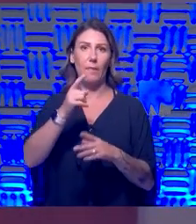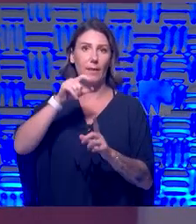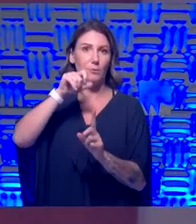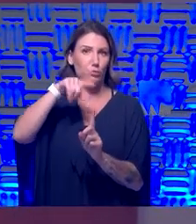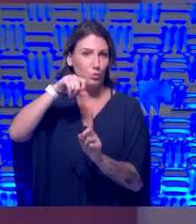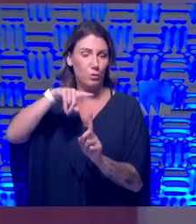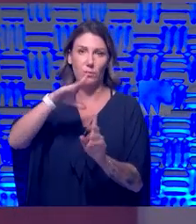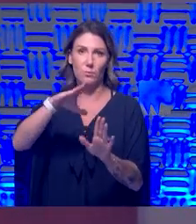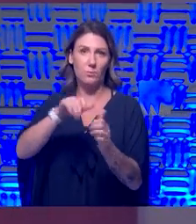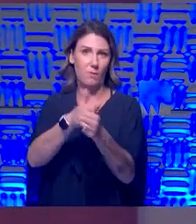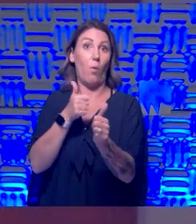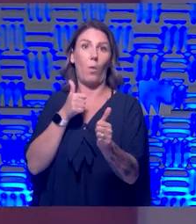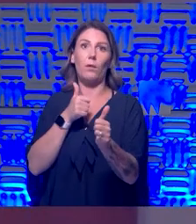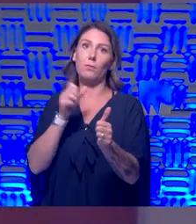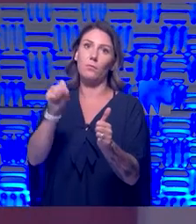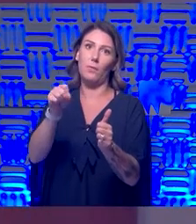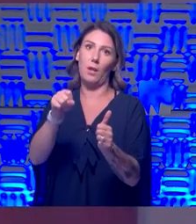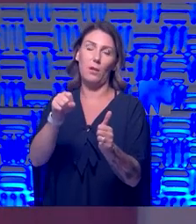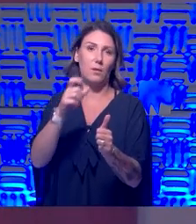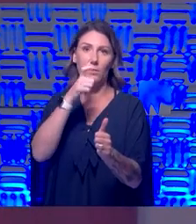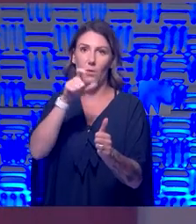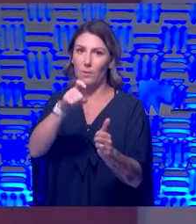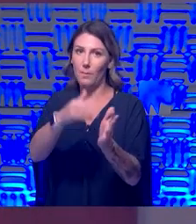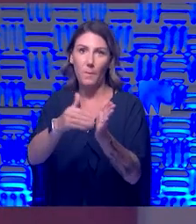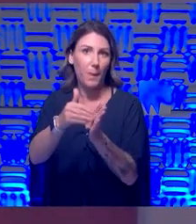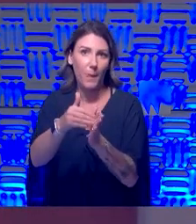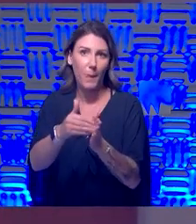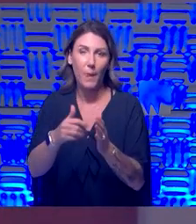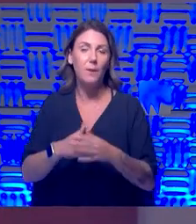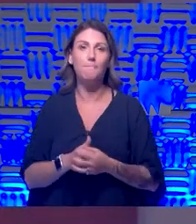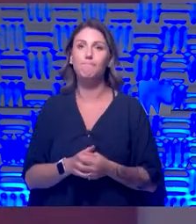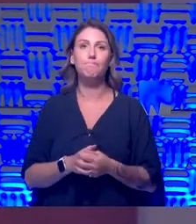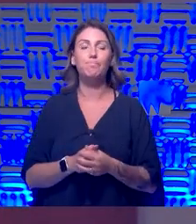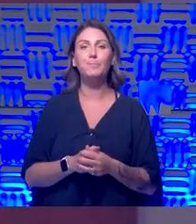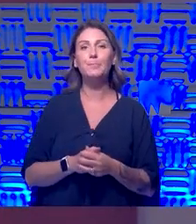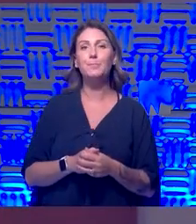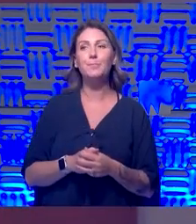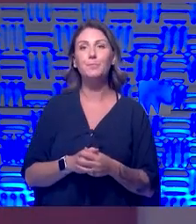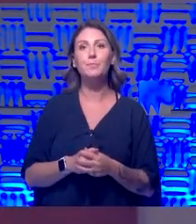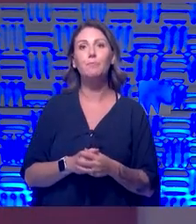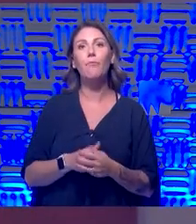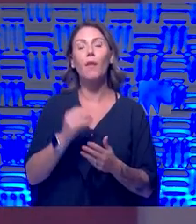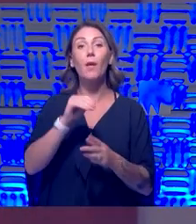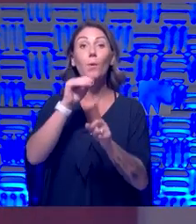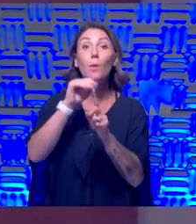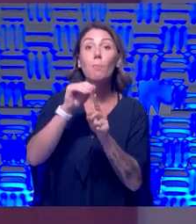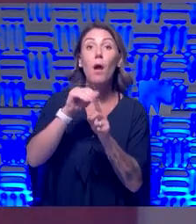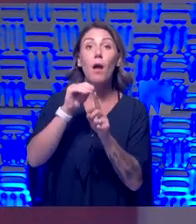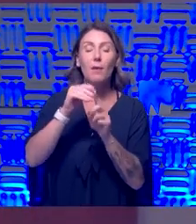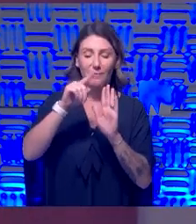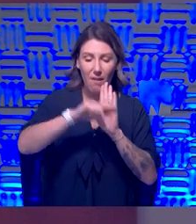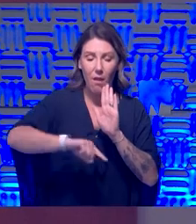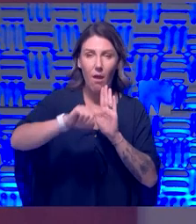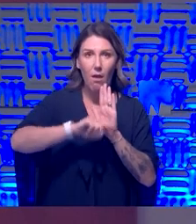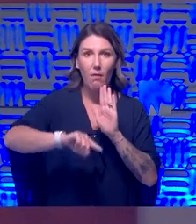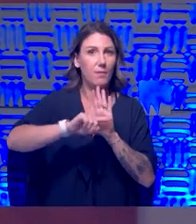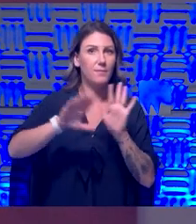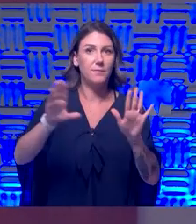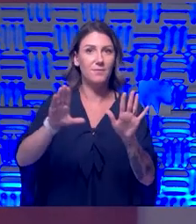avoid it. That's where, you know, you don't need to repeat things and, you know, and remind them of negative things.